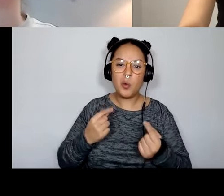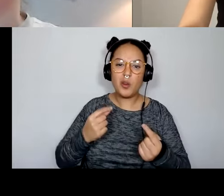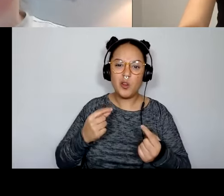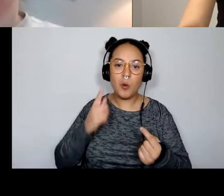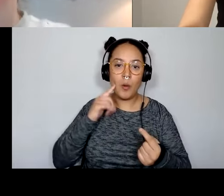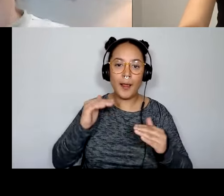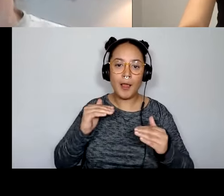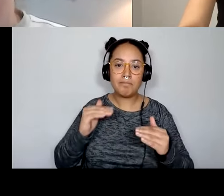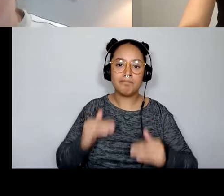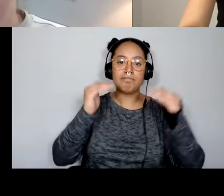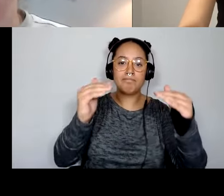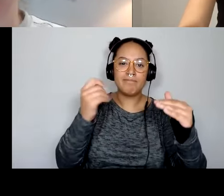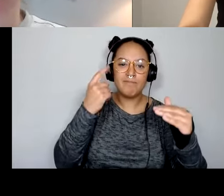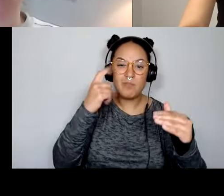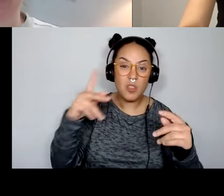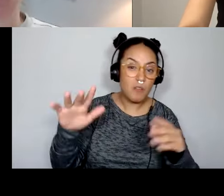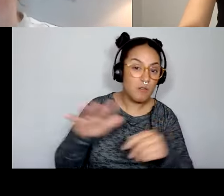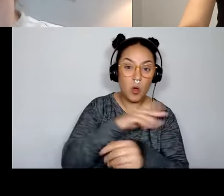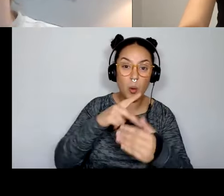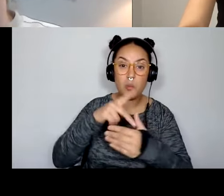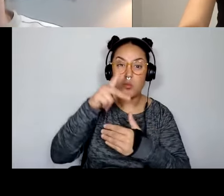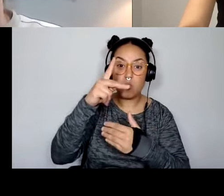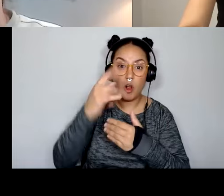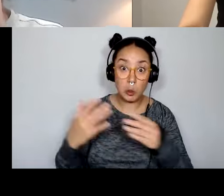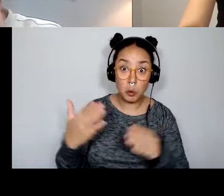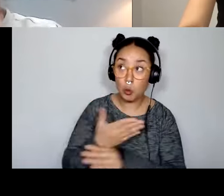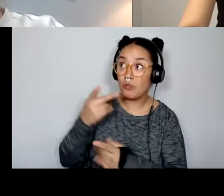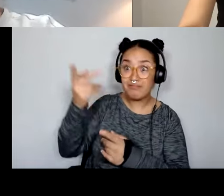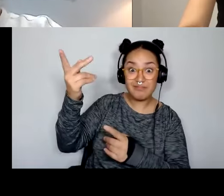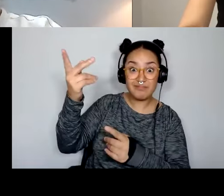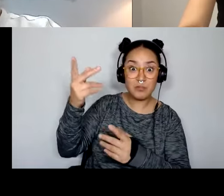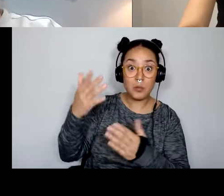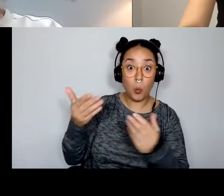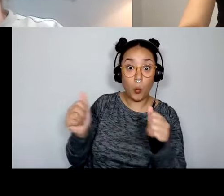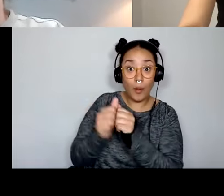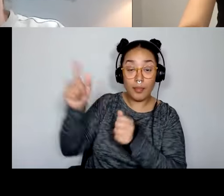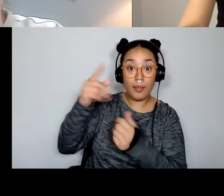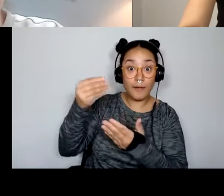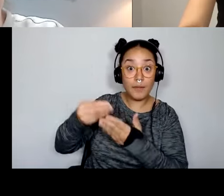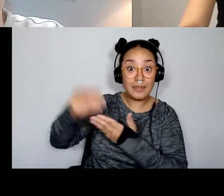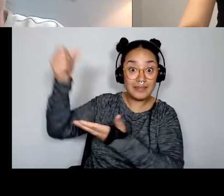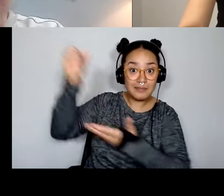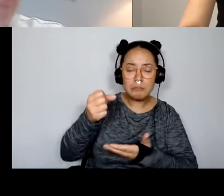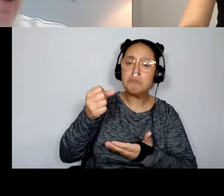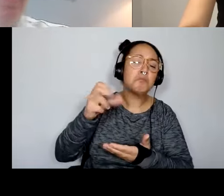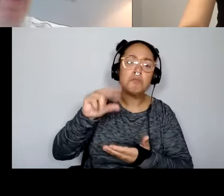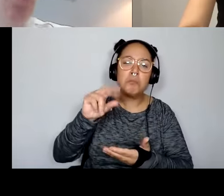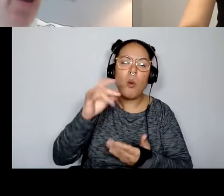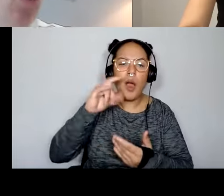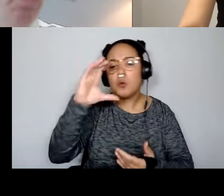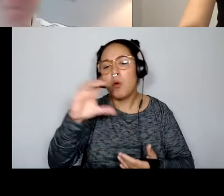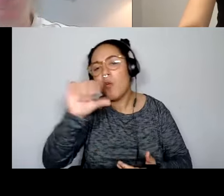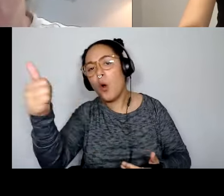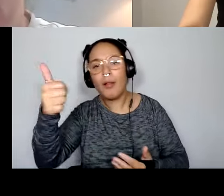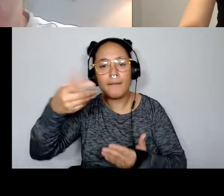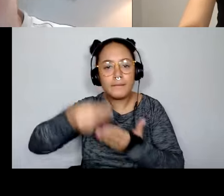create the full project through this funding. We're going to, we're going to use this as an opportunity to look for additional funding. Example